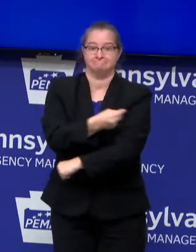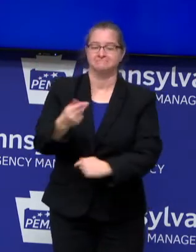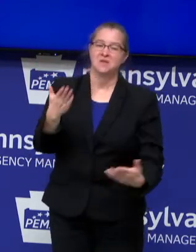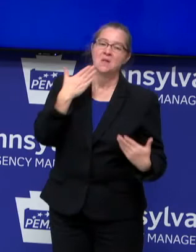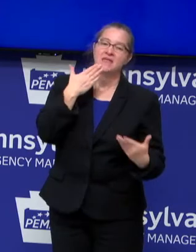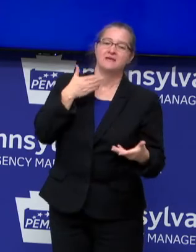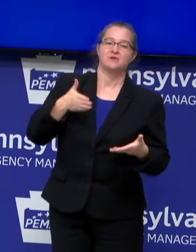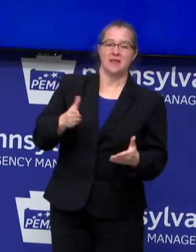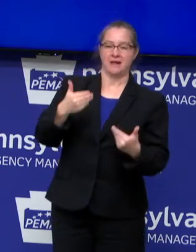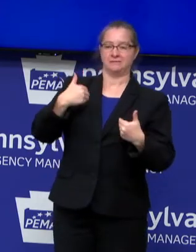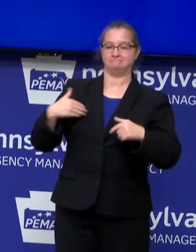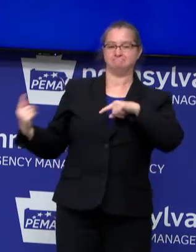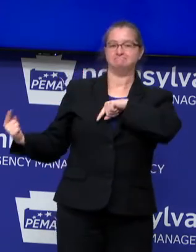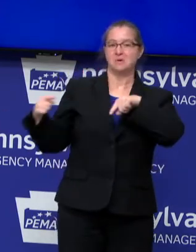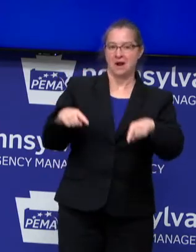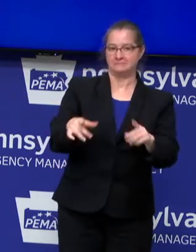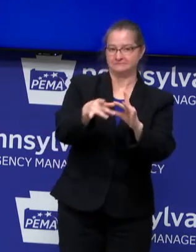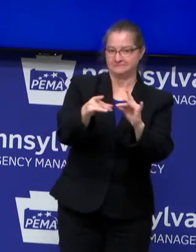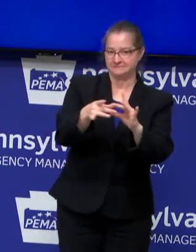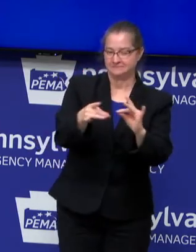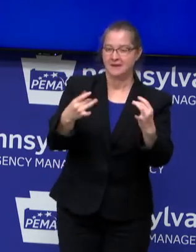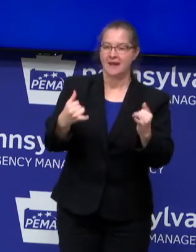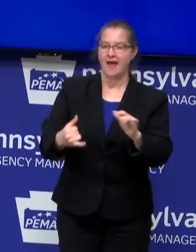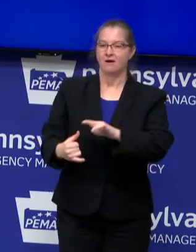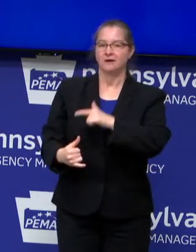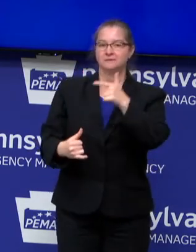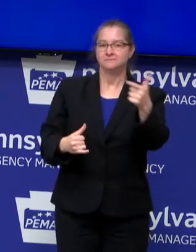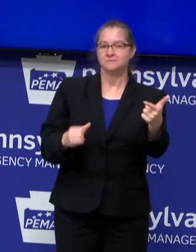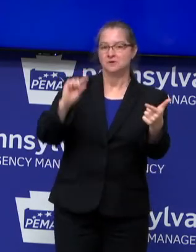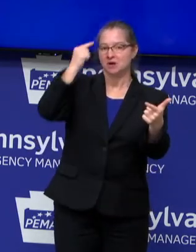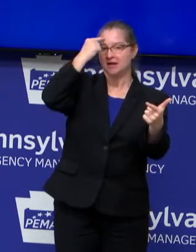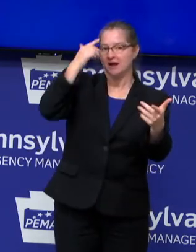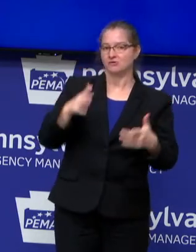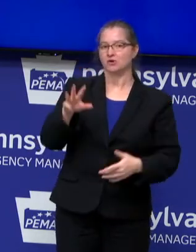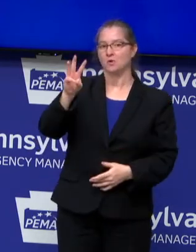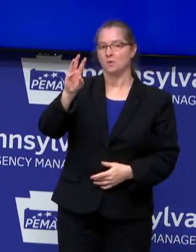us at Penn State Health and myself here. And now I'd like to turn things over to Governor Wolf.